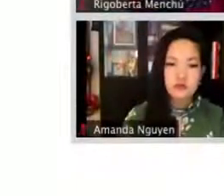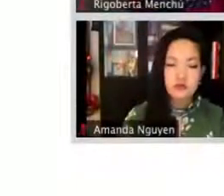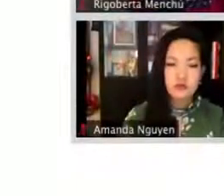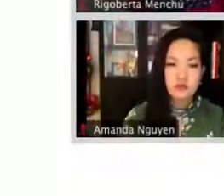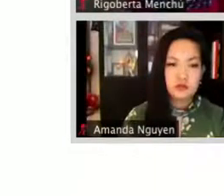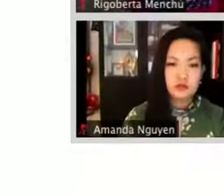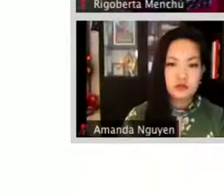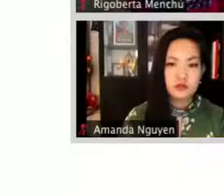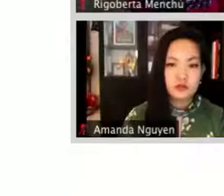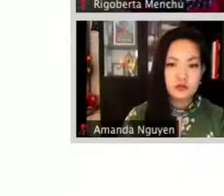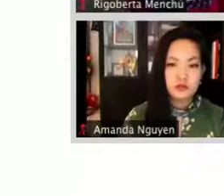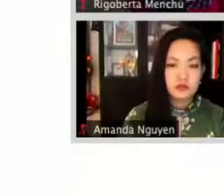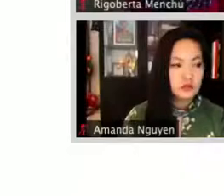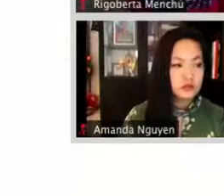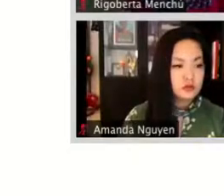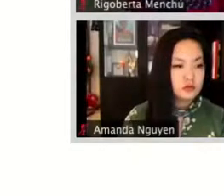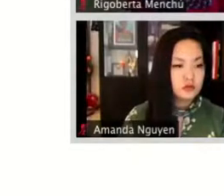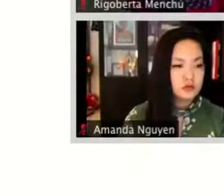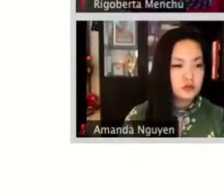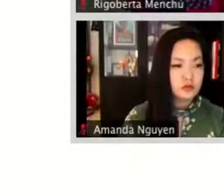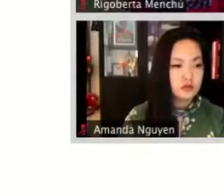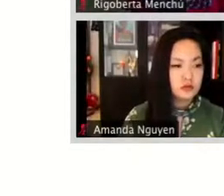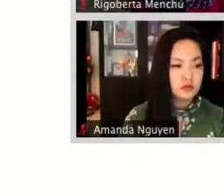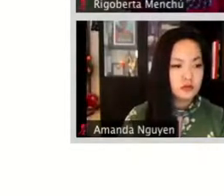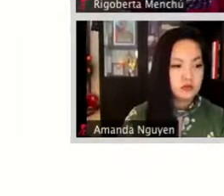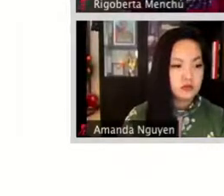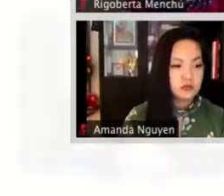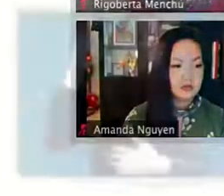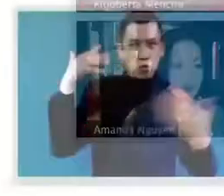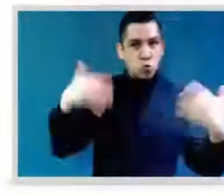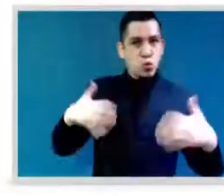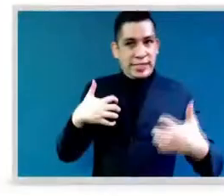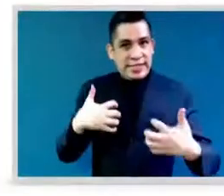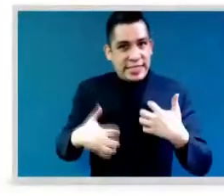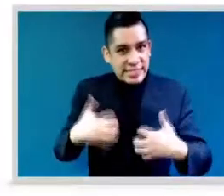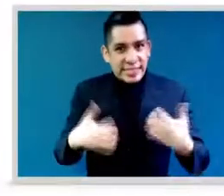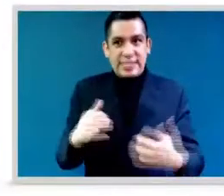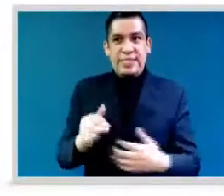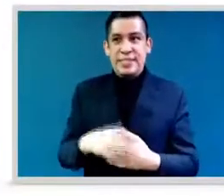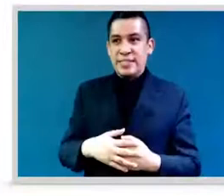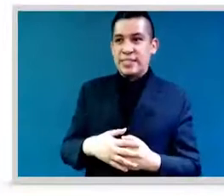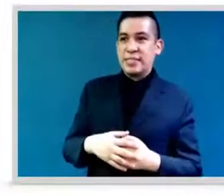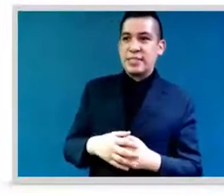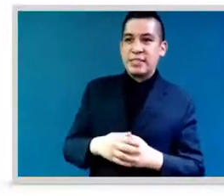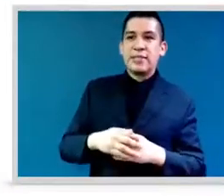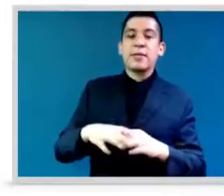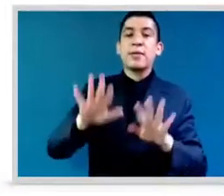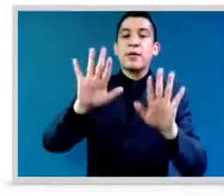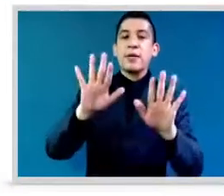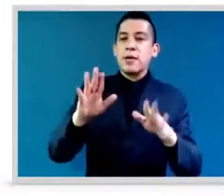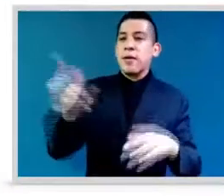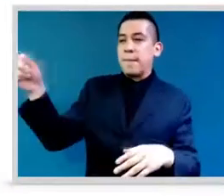in English, the word quota almost has a stigma attached to it. It would be nice if there was another I liked how